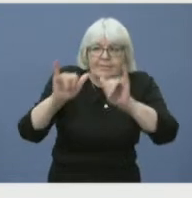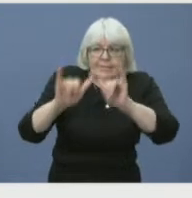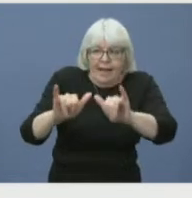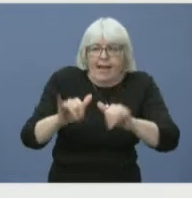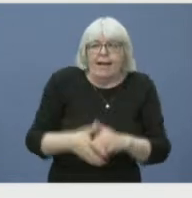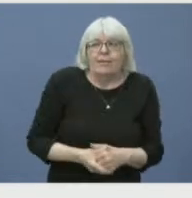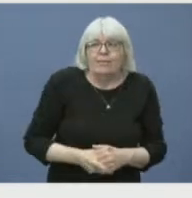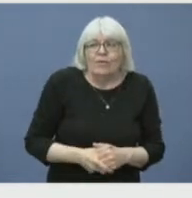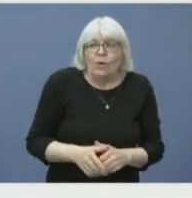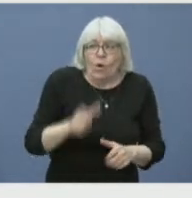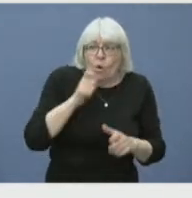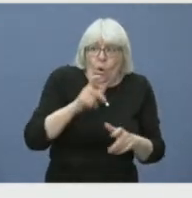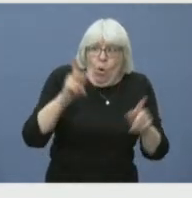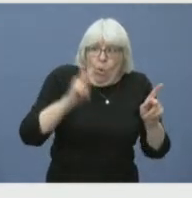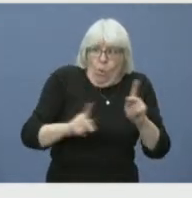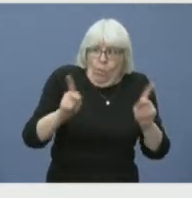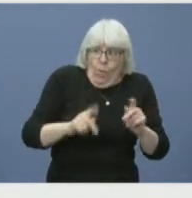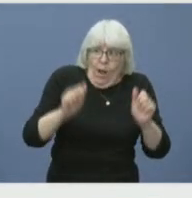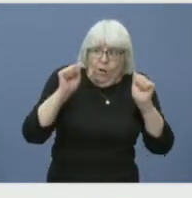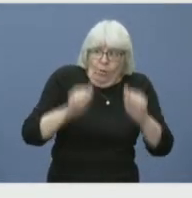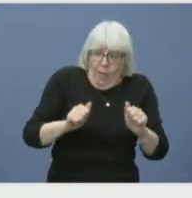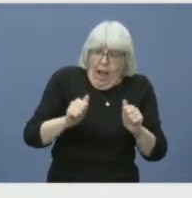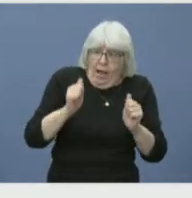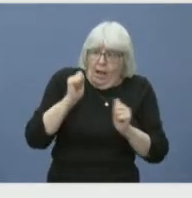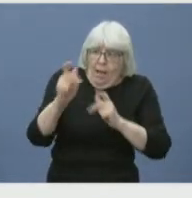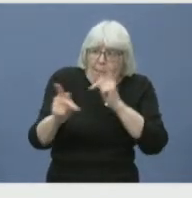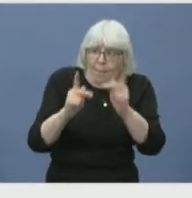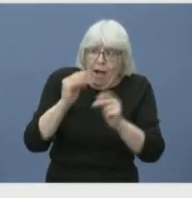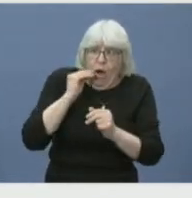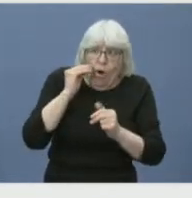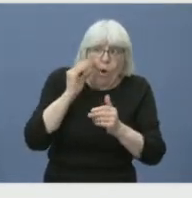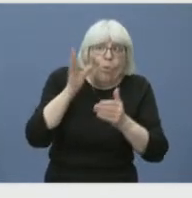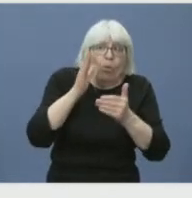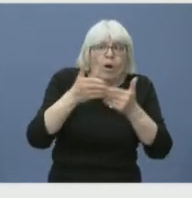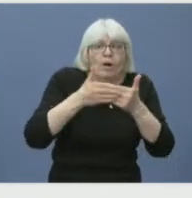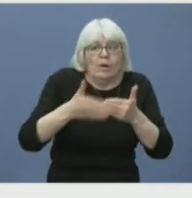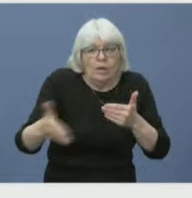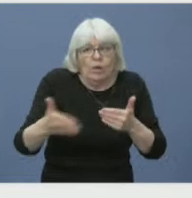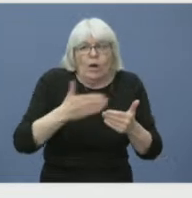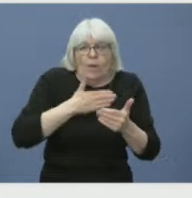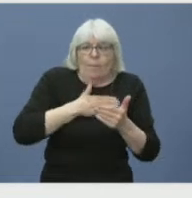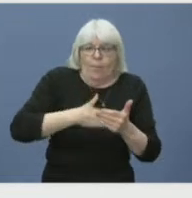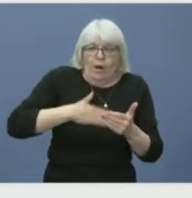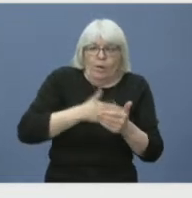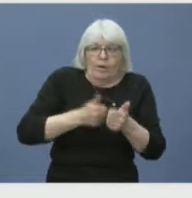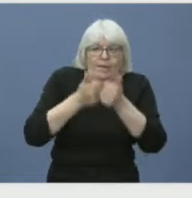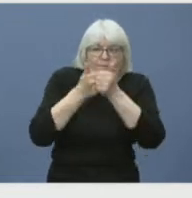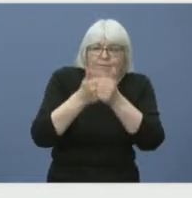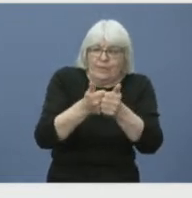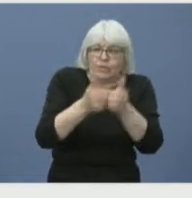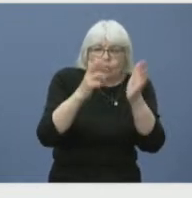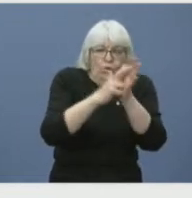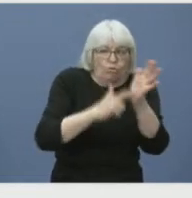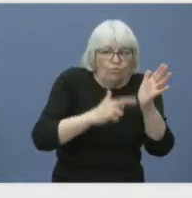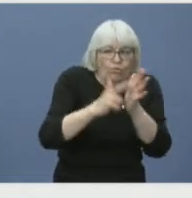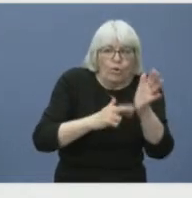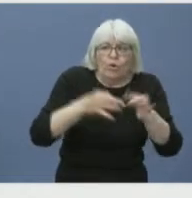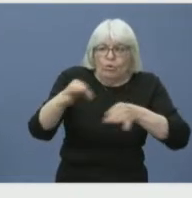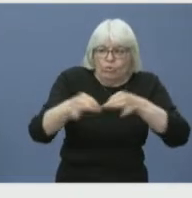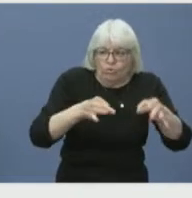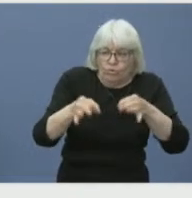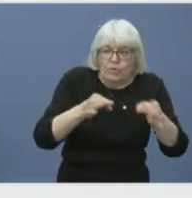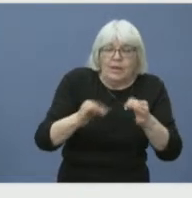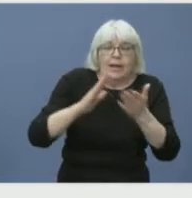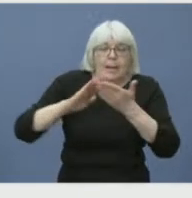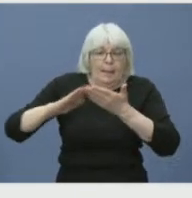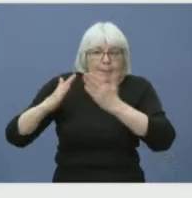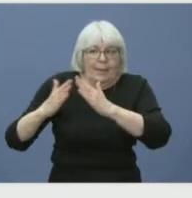allowed to return home and in the days to come, please follow instructions from your local municipalities. If you have a well,